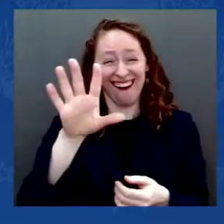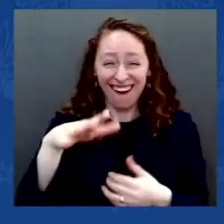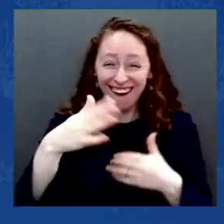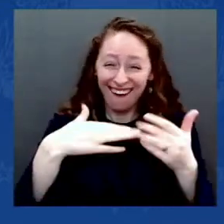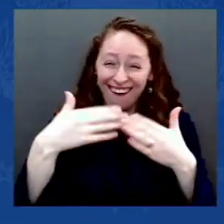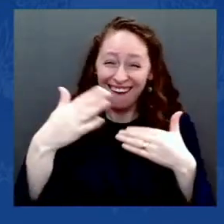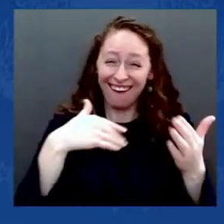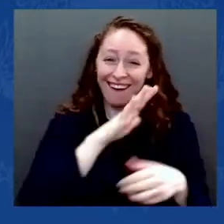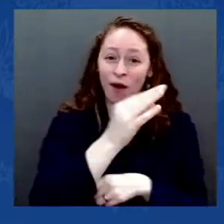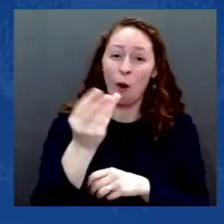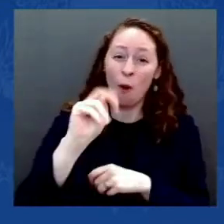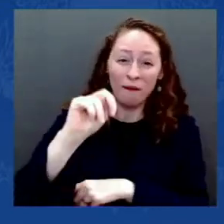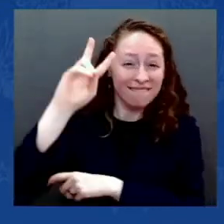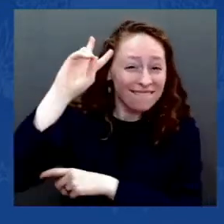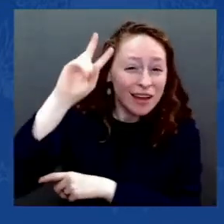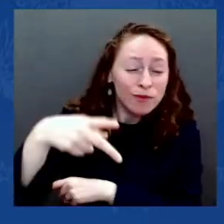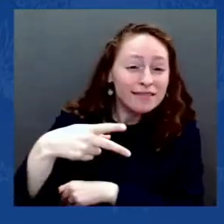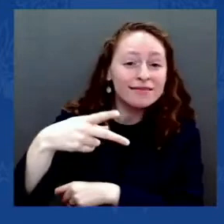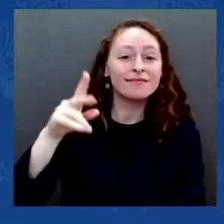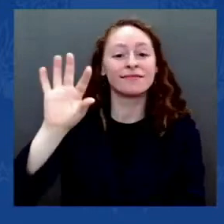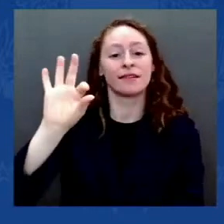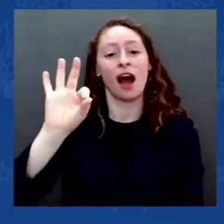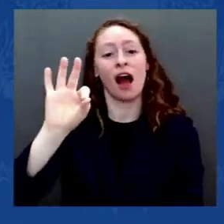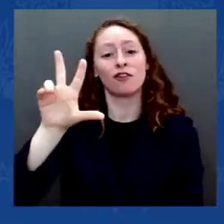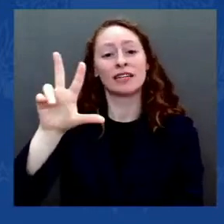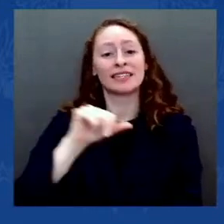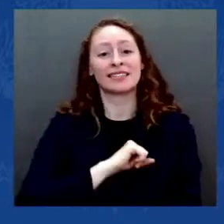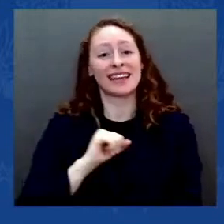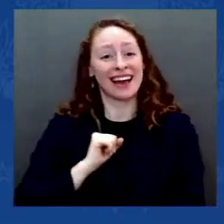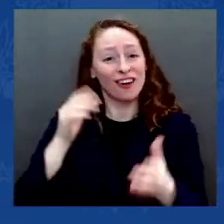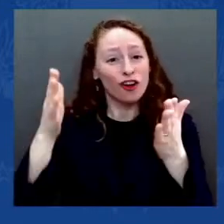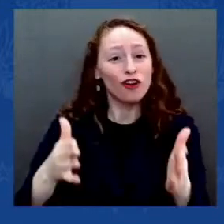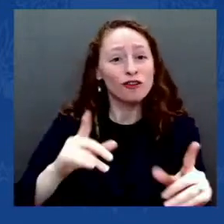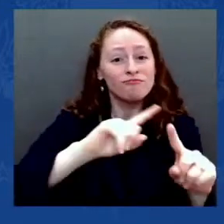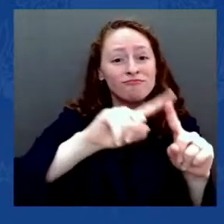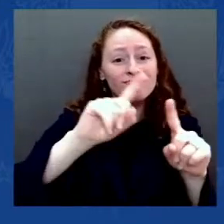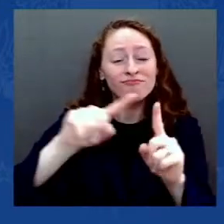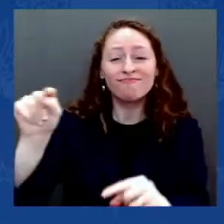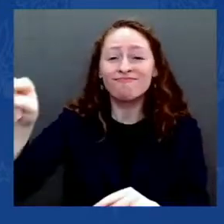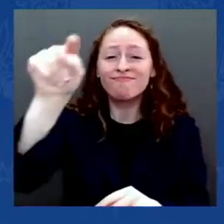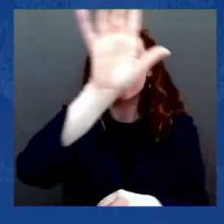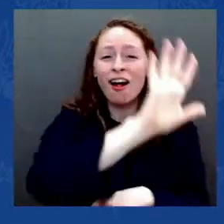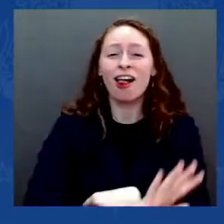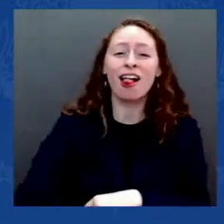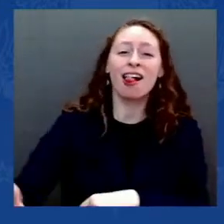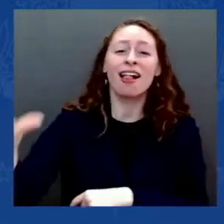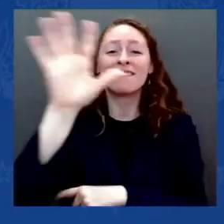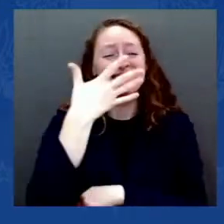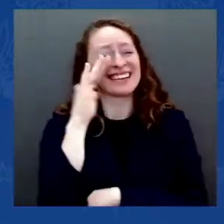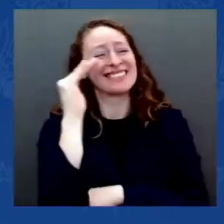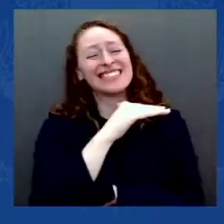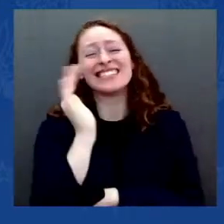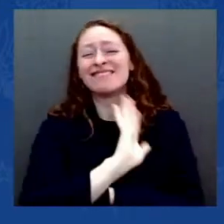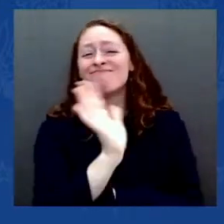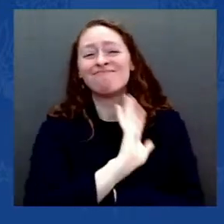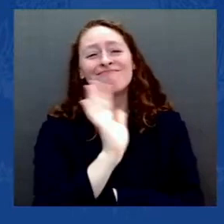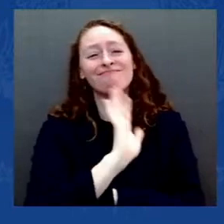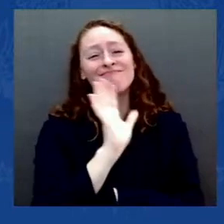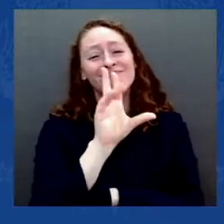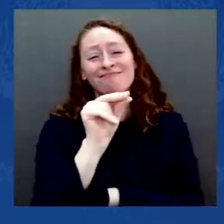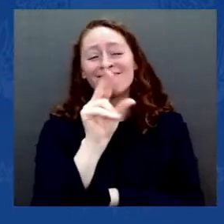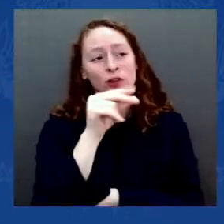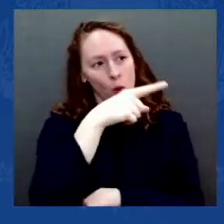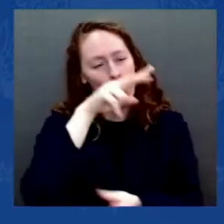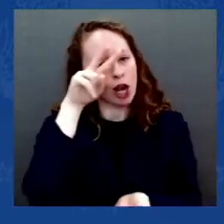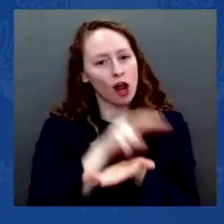have all said he lost. That's what 81 million of you did as you voted for a new way